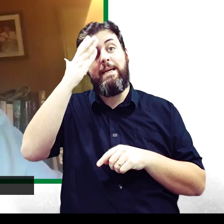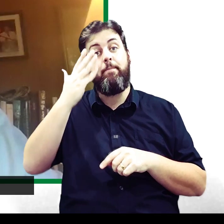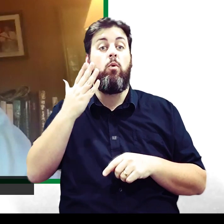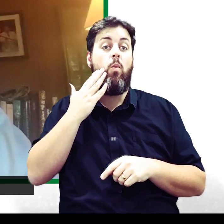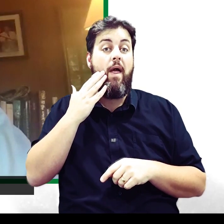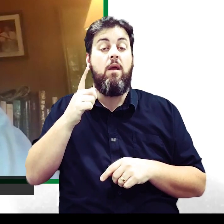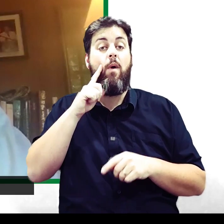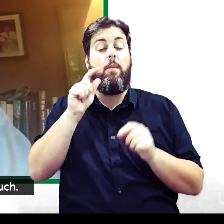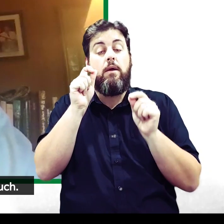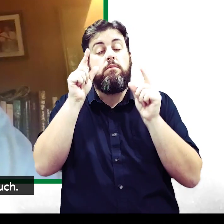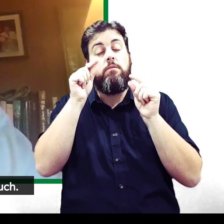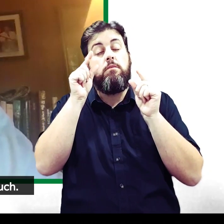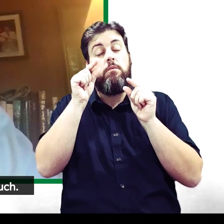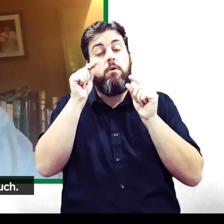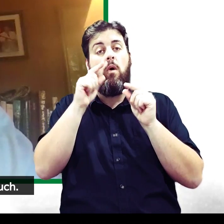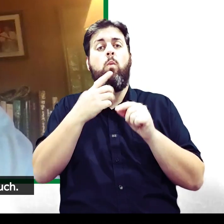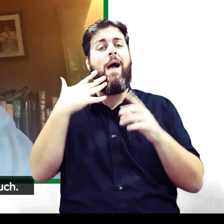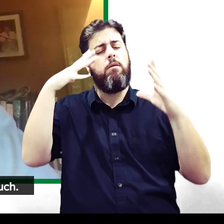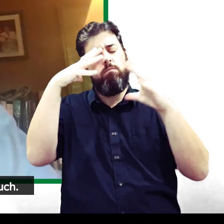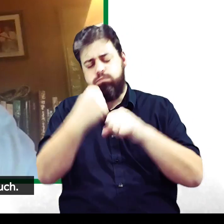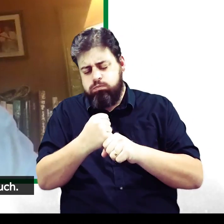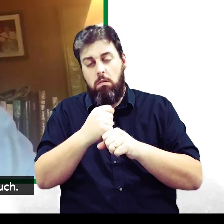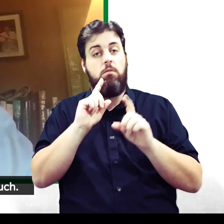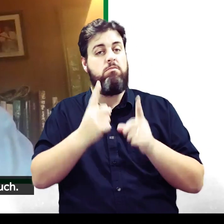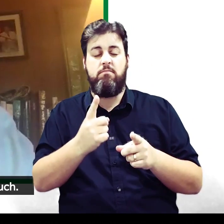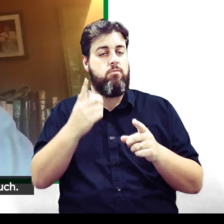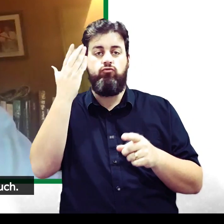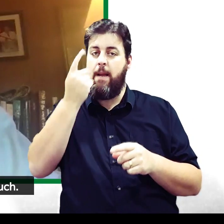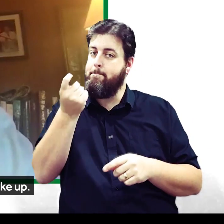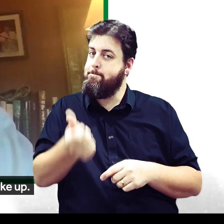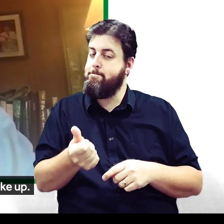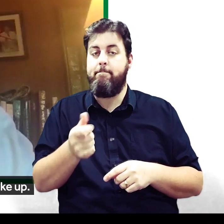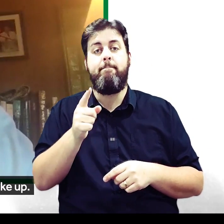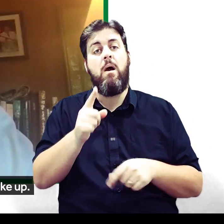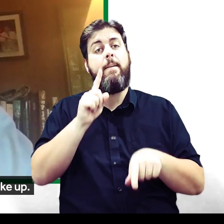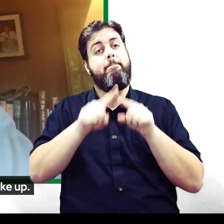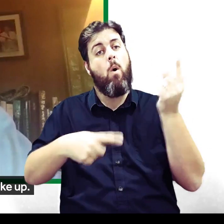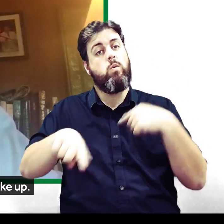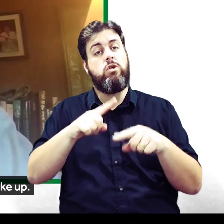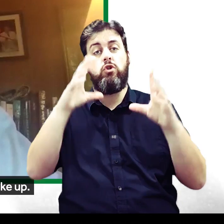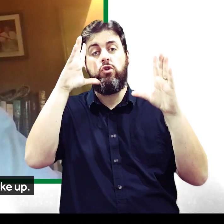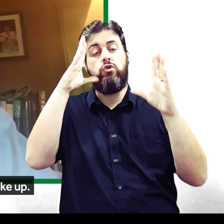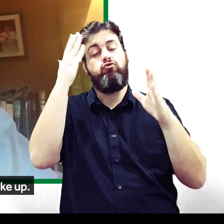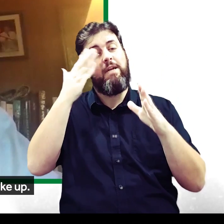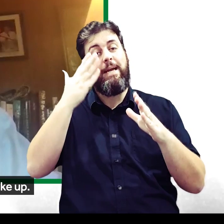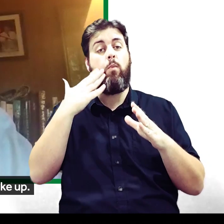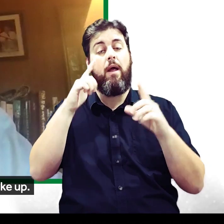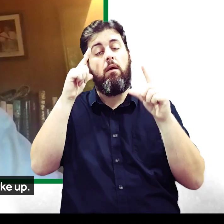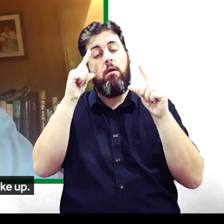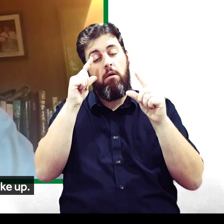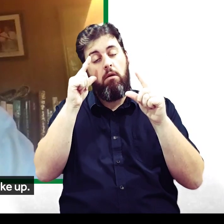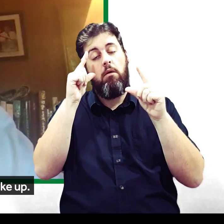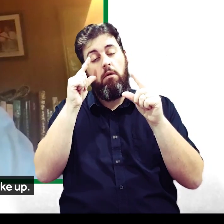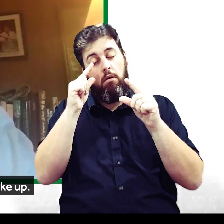most when we're sleeping lightly. When we're very deeply asleep, we don't dream so much. But most of our dreaming